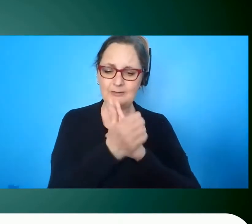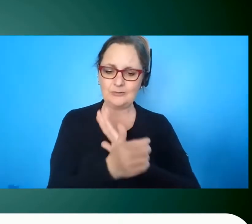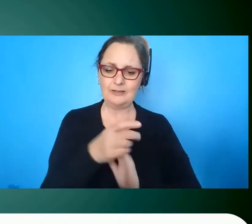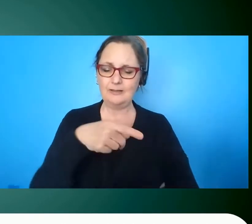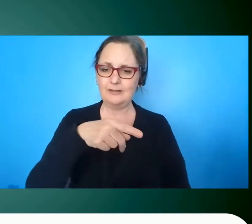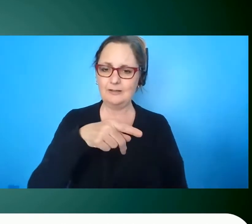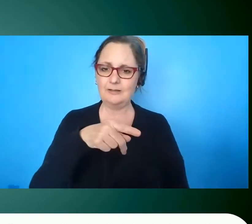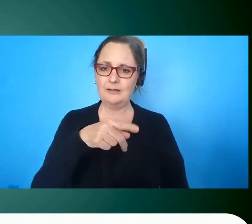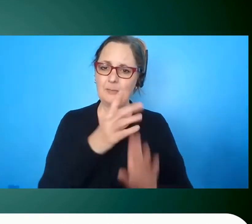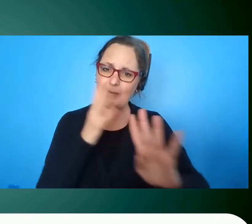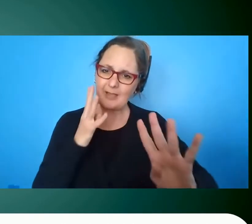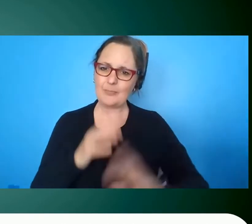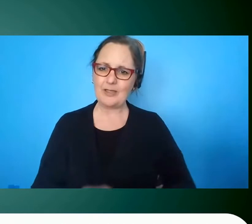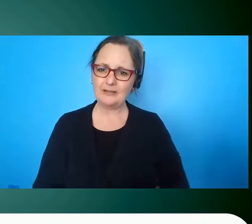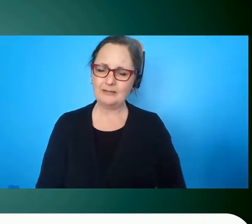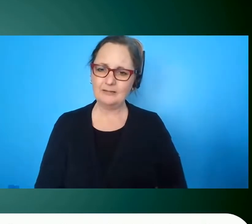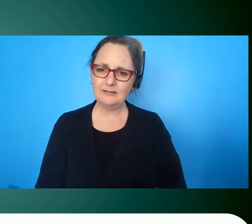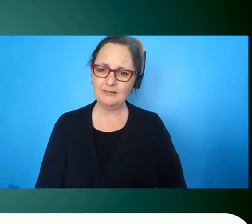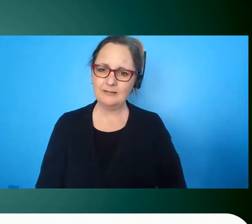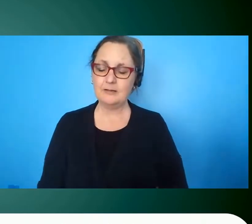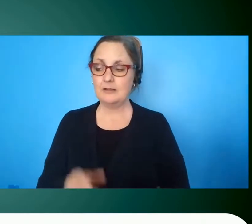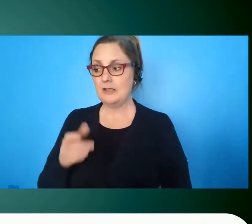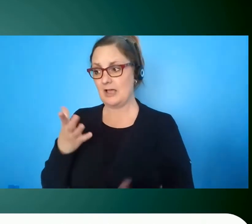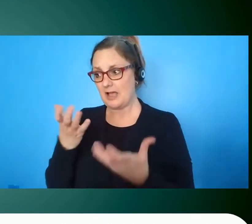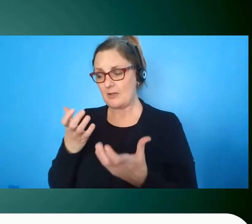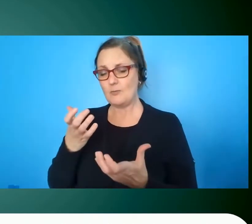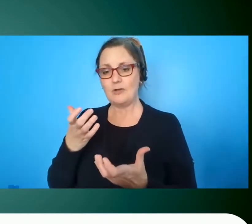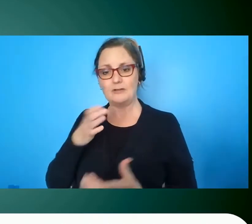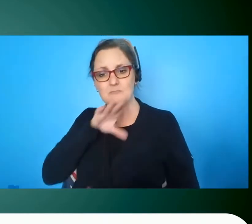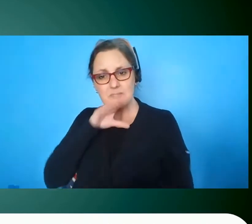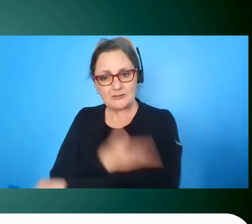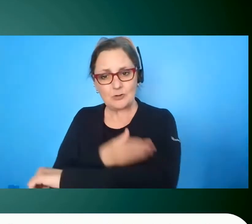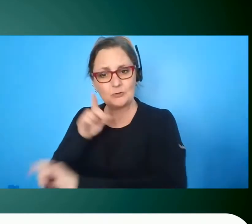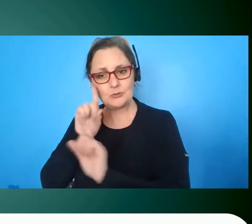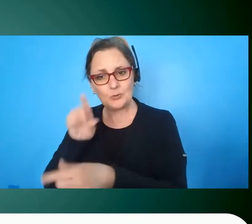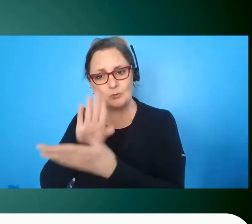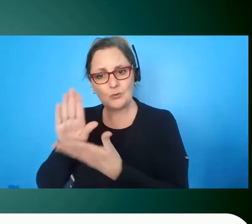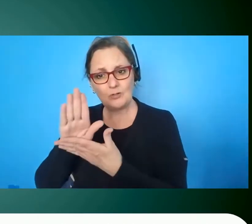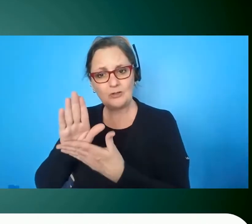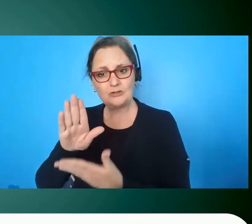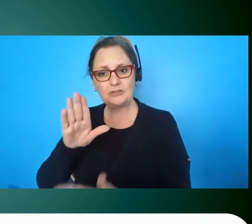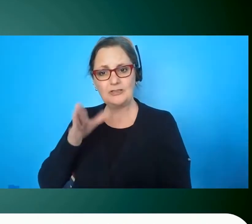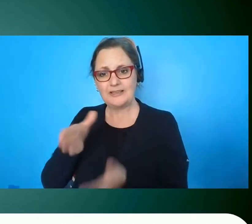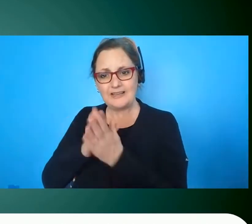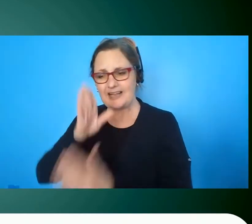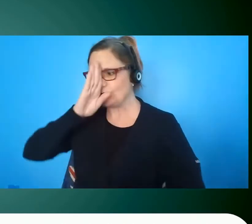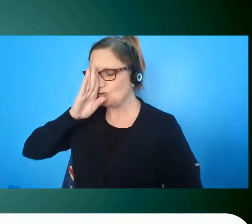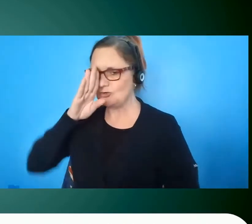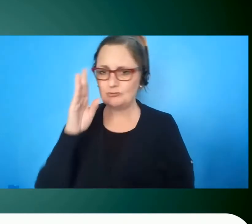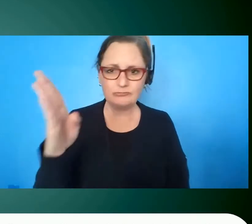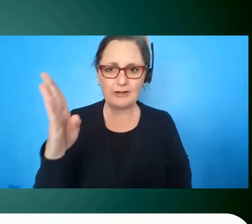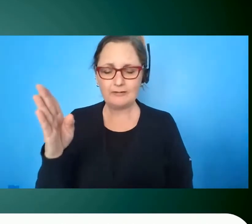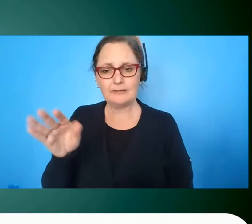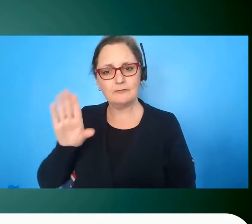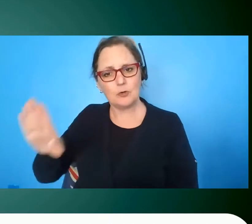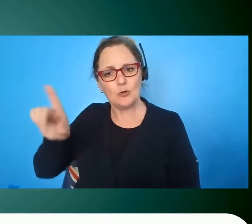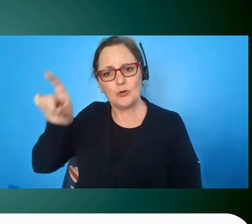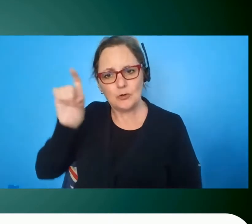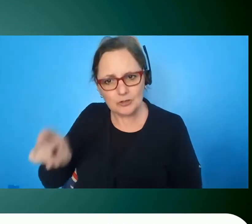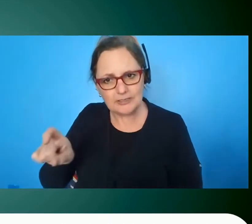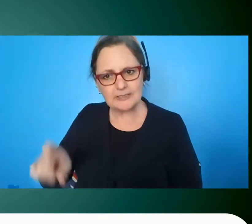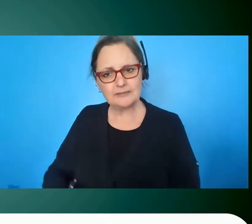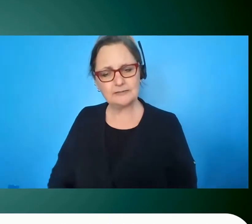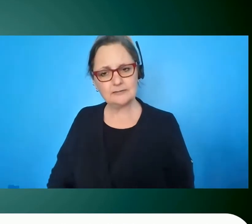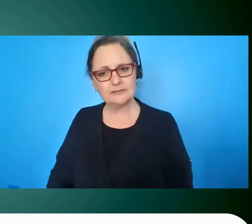to be able to go to college and asking bluntly what she needs to be successful i don't want any hesitation in that